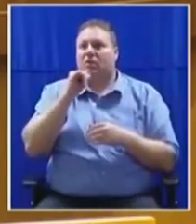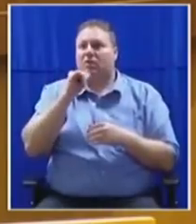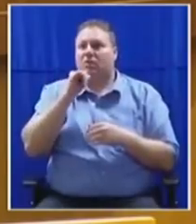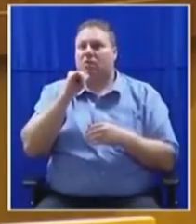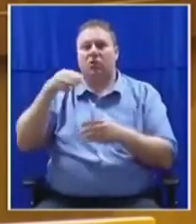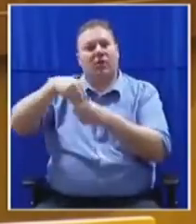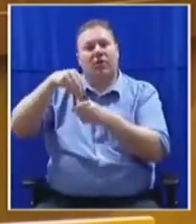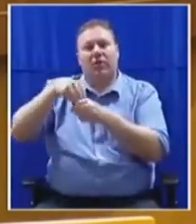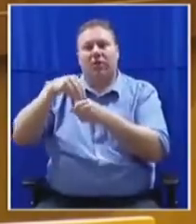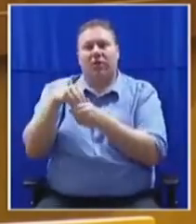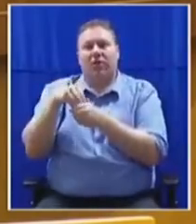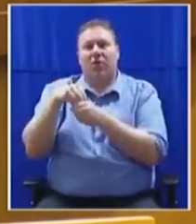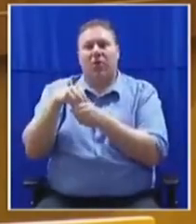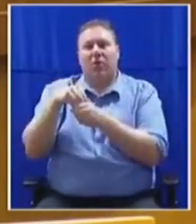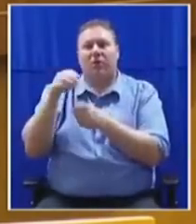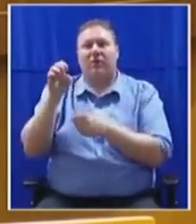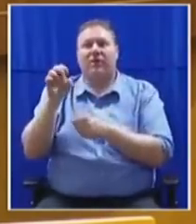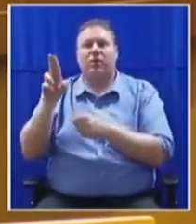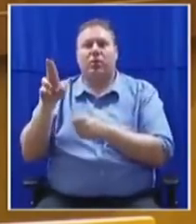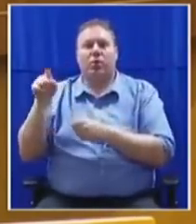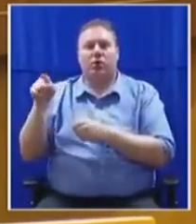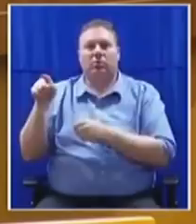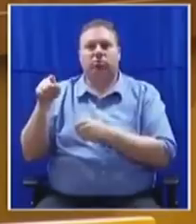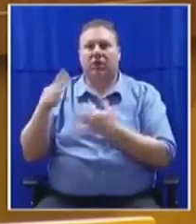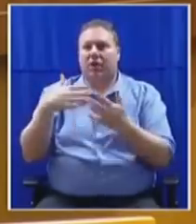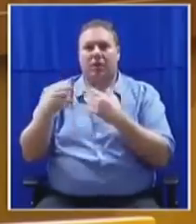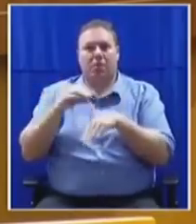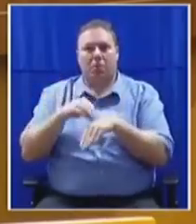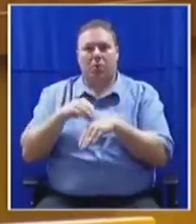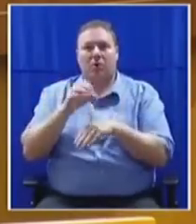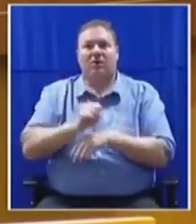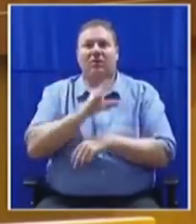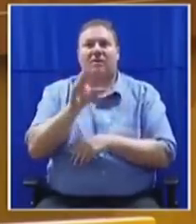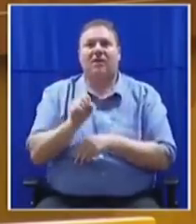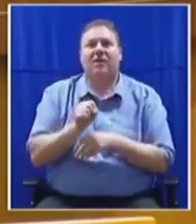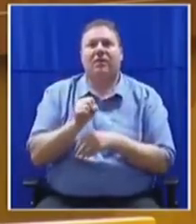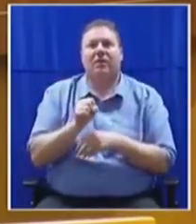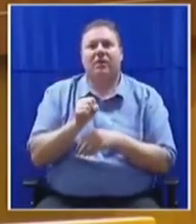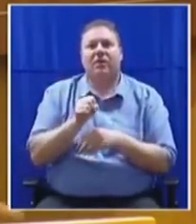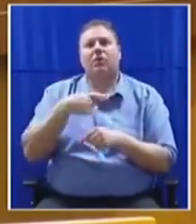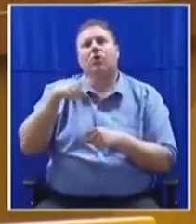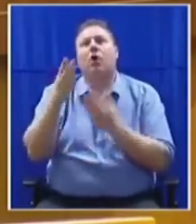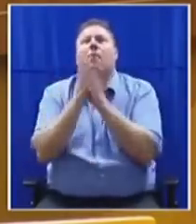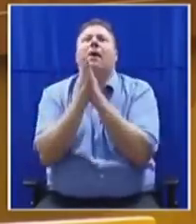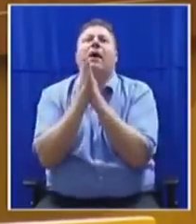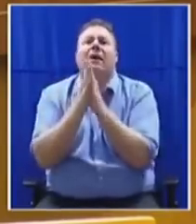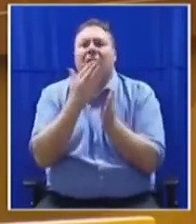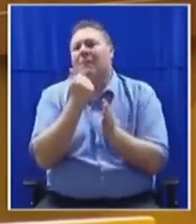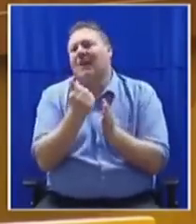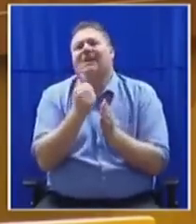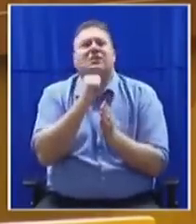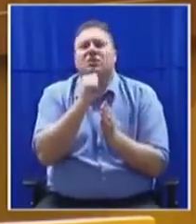to leave the European economic community, South Africa goes to beg that please don't affect